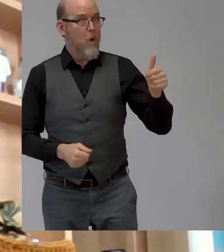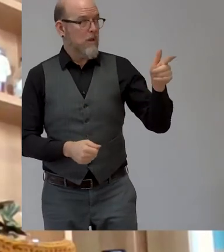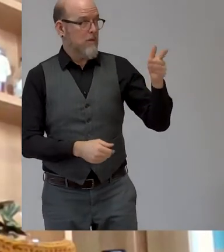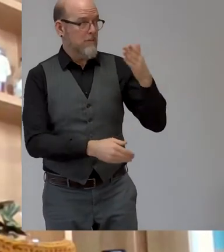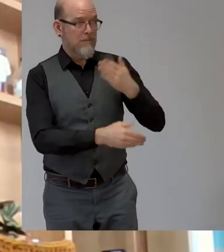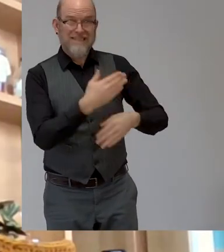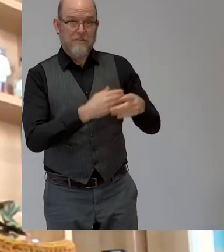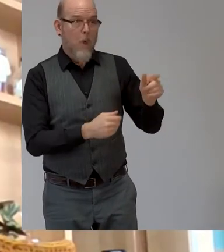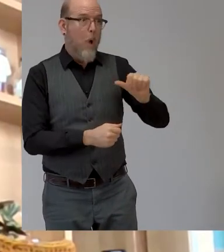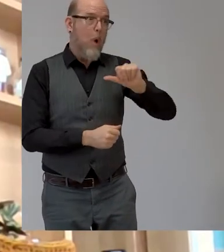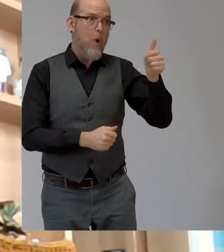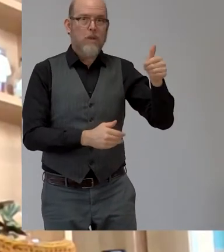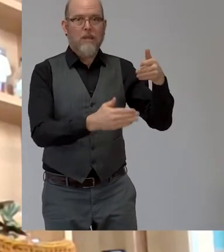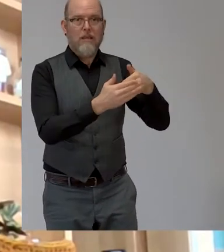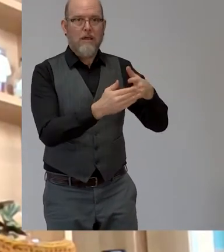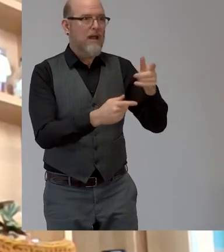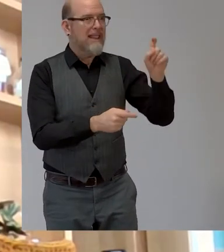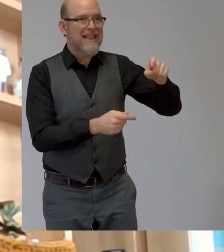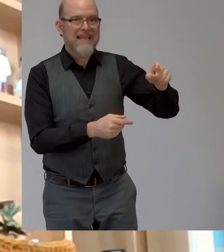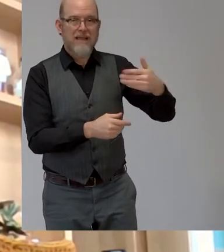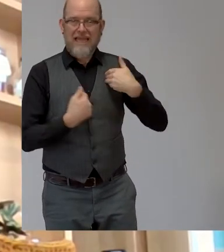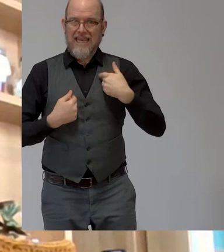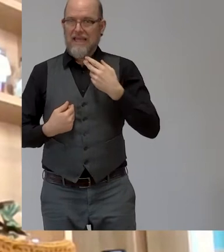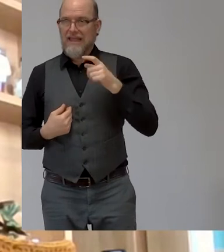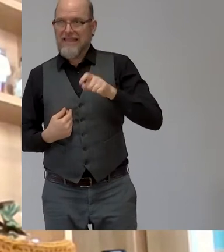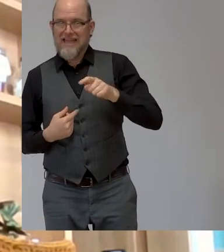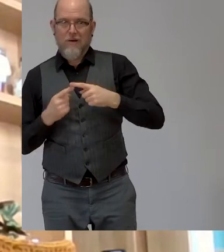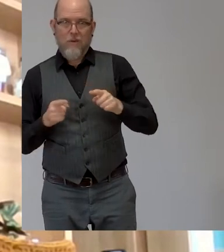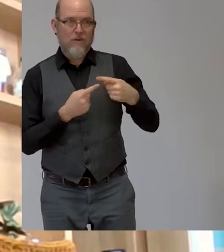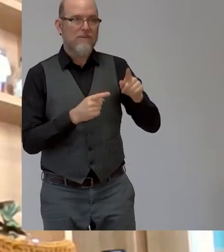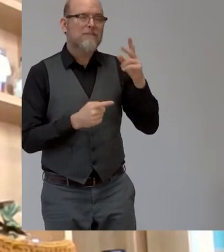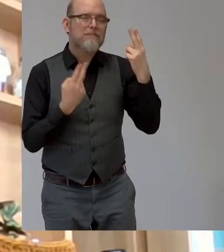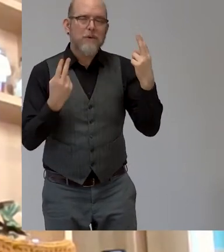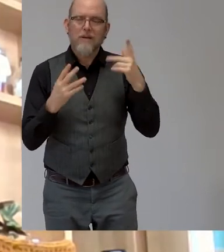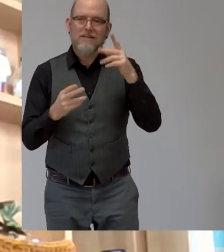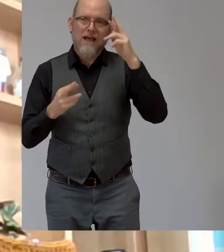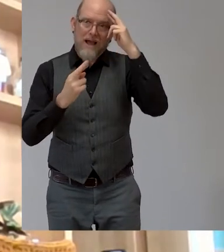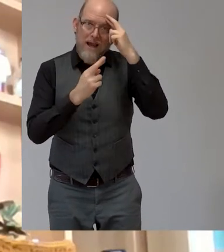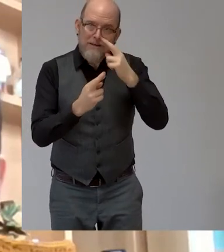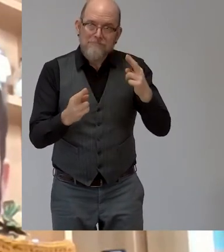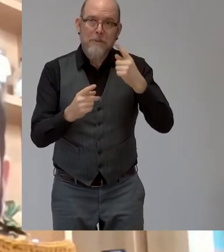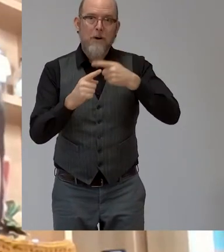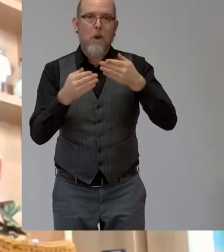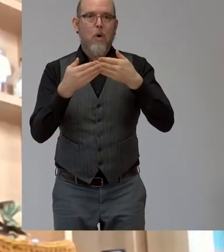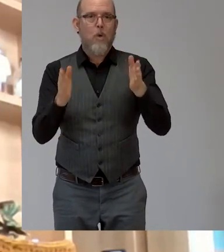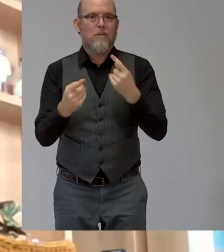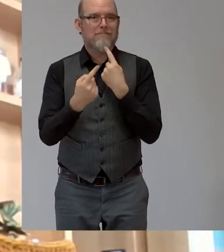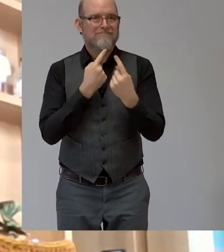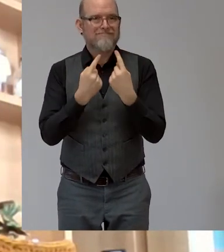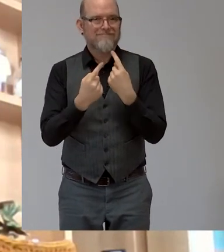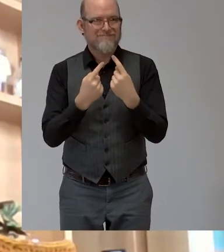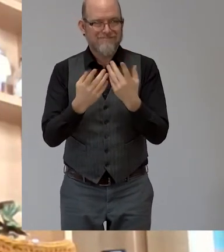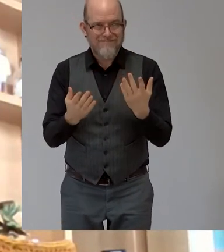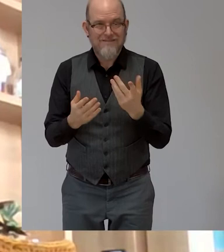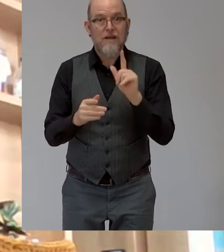important to keep an ongoing respectful and open communication between the employer an applicant or employee about their needs and